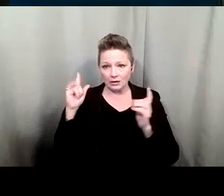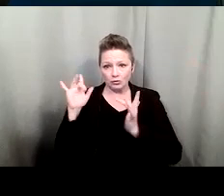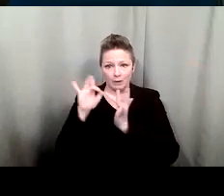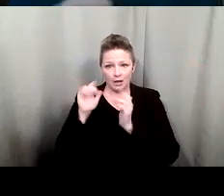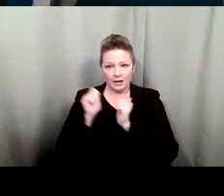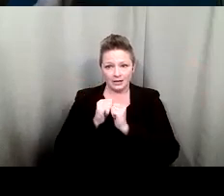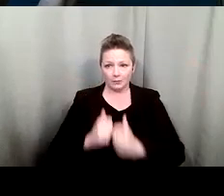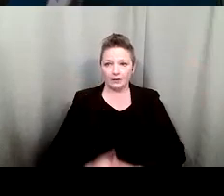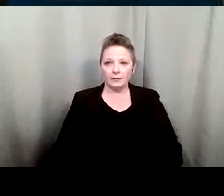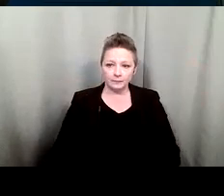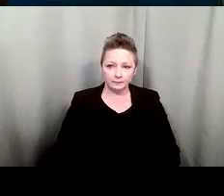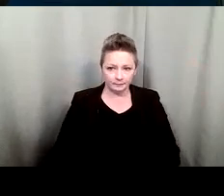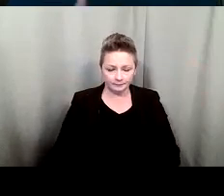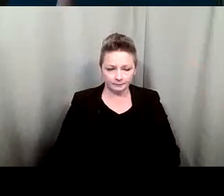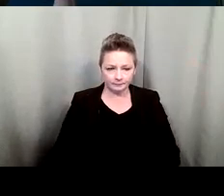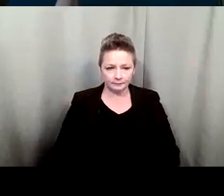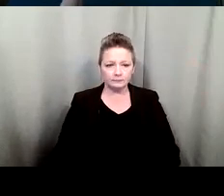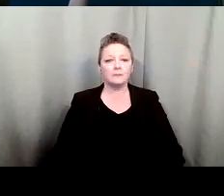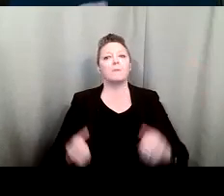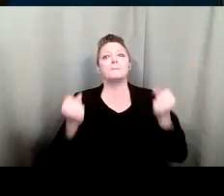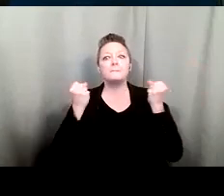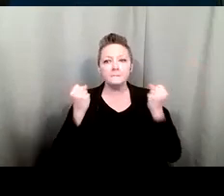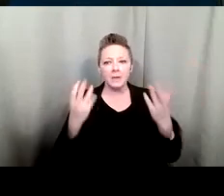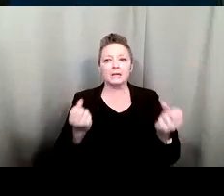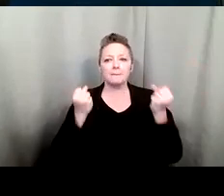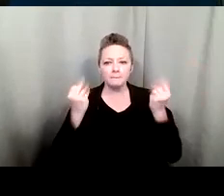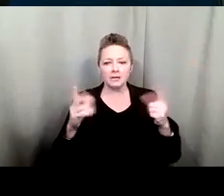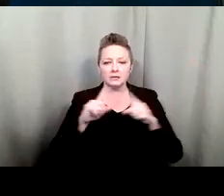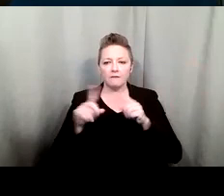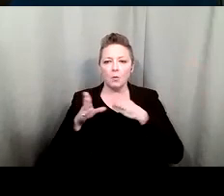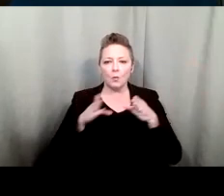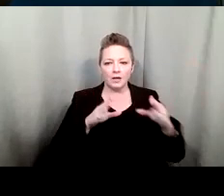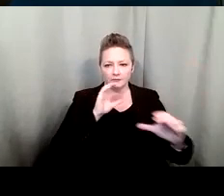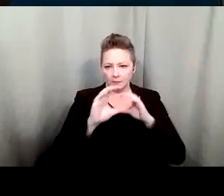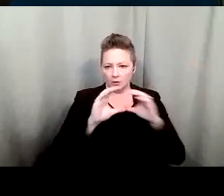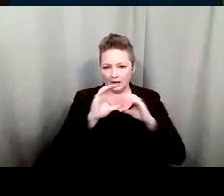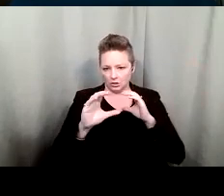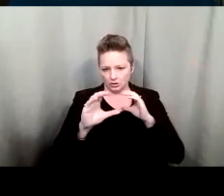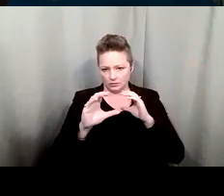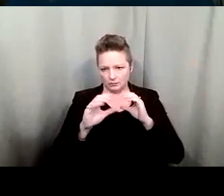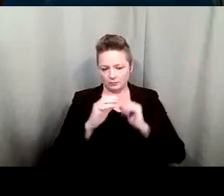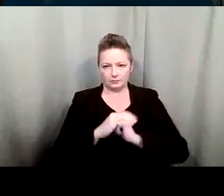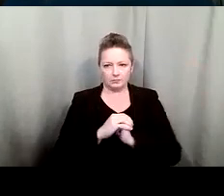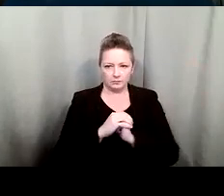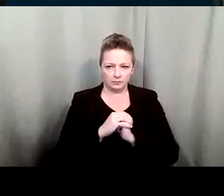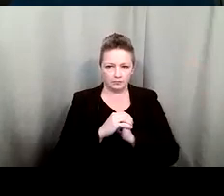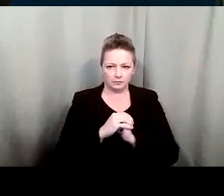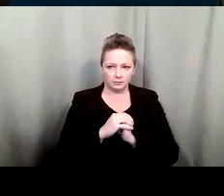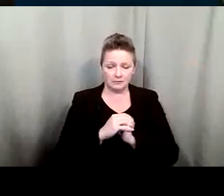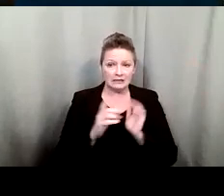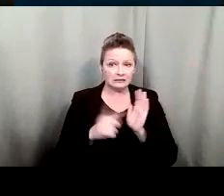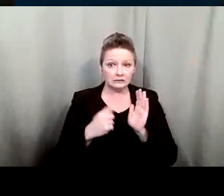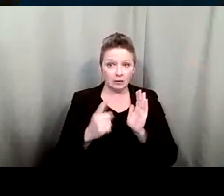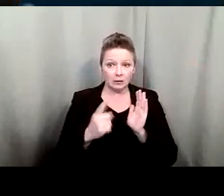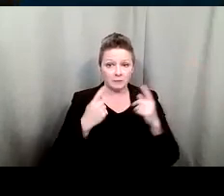there are many different modes of communication we can use and sometimes it's just hit and